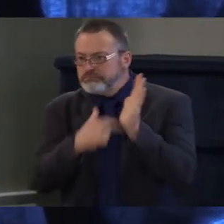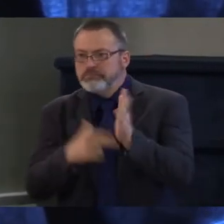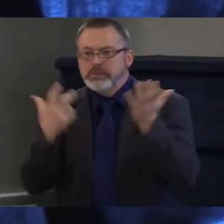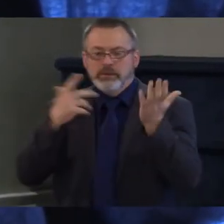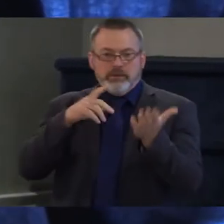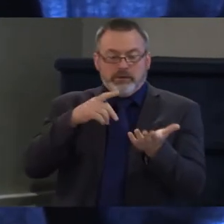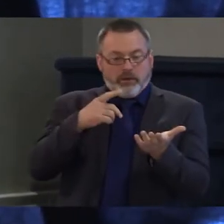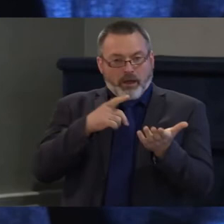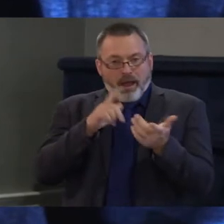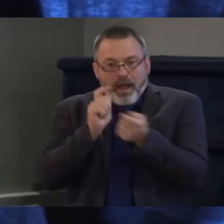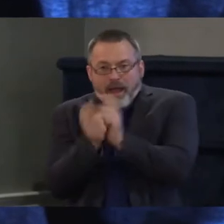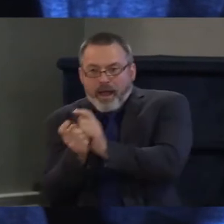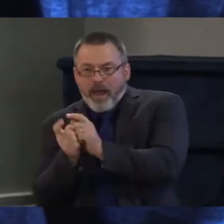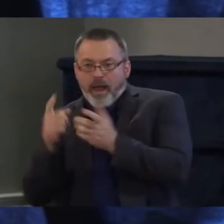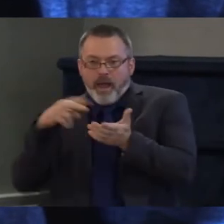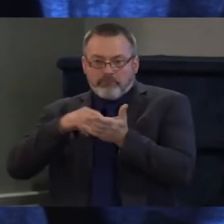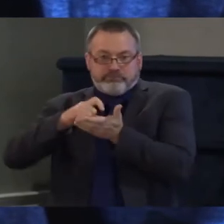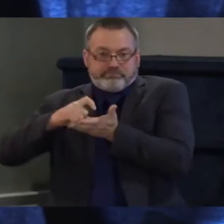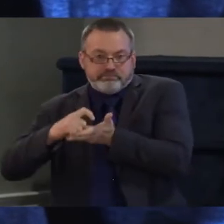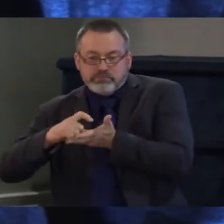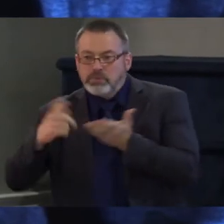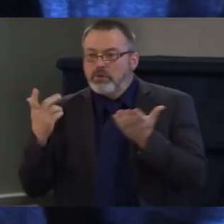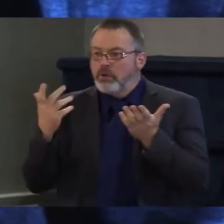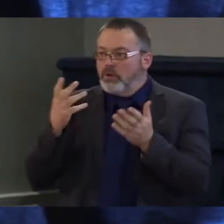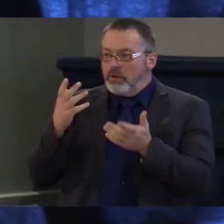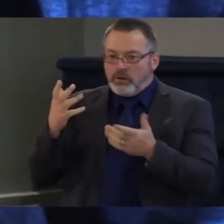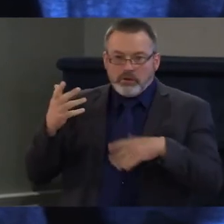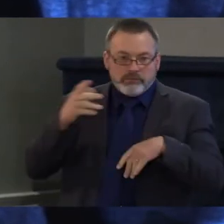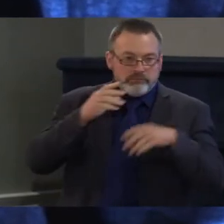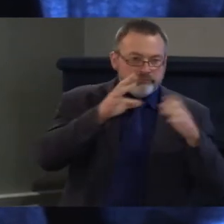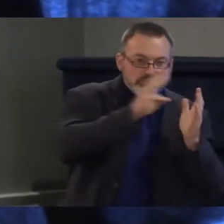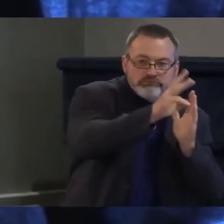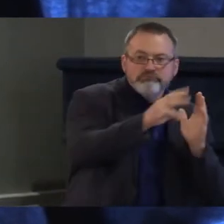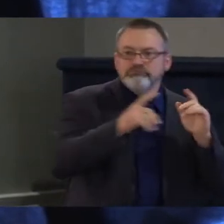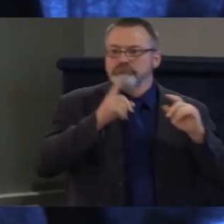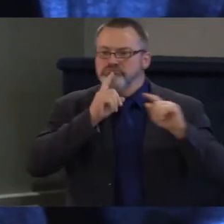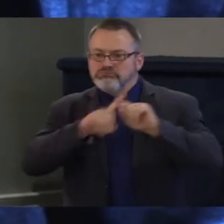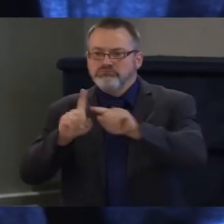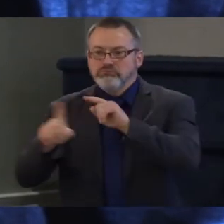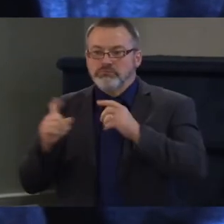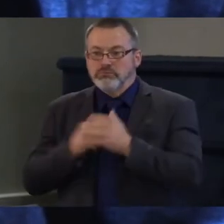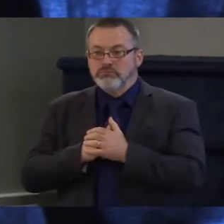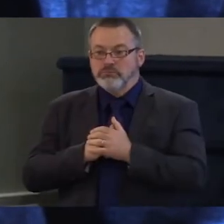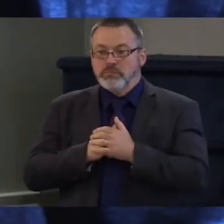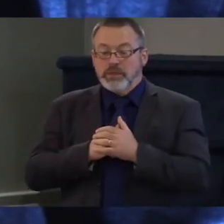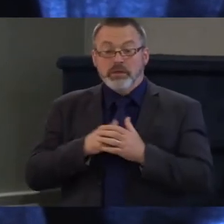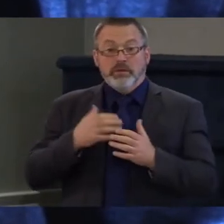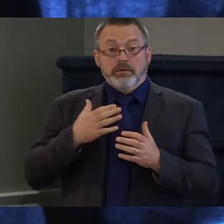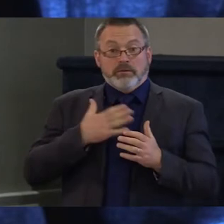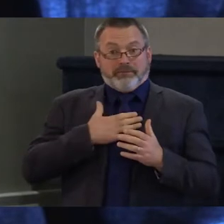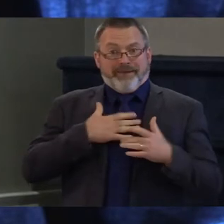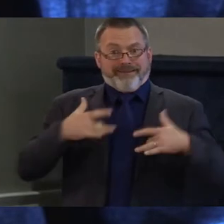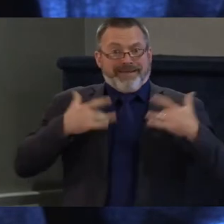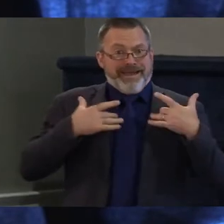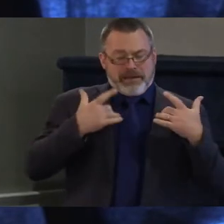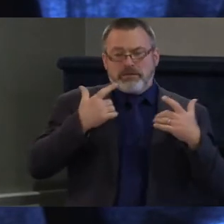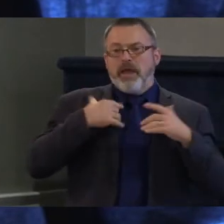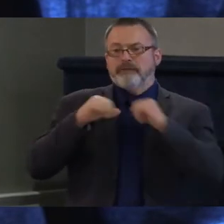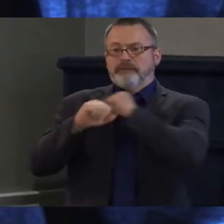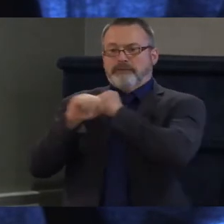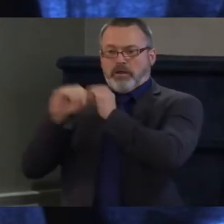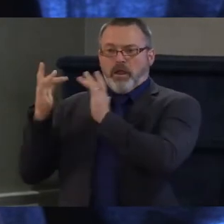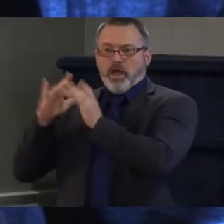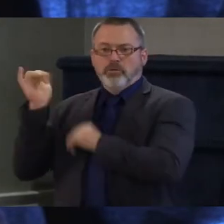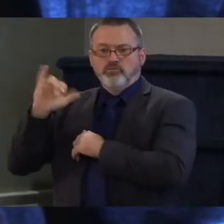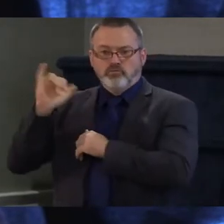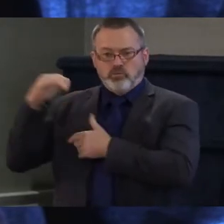we have um for any of the events that we've had online we have had interpreters and we're always